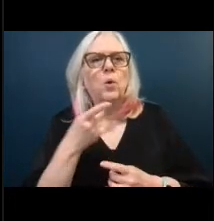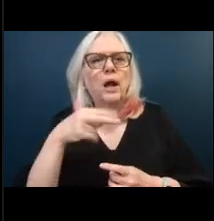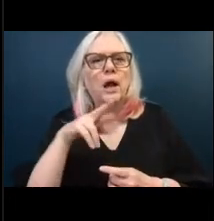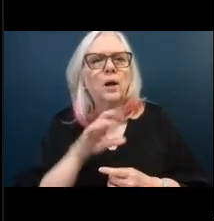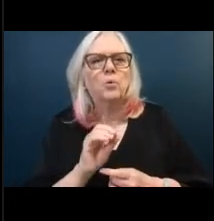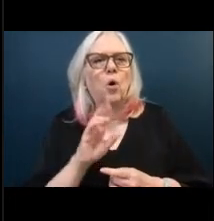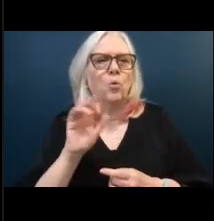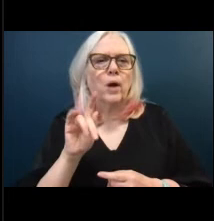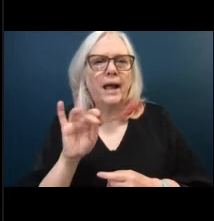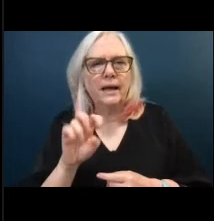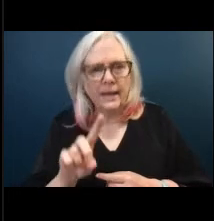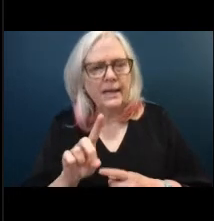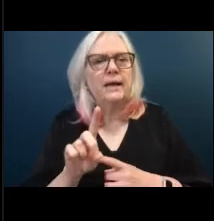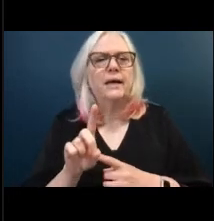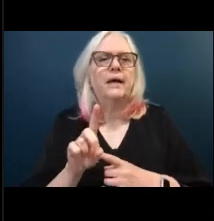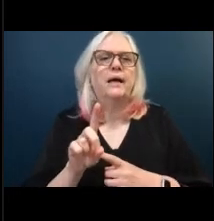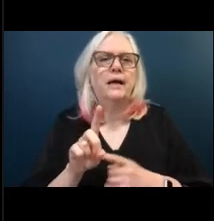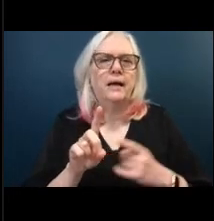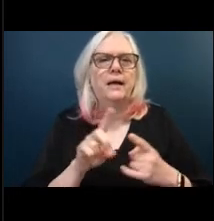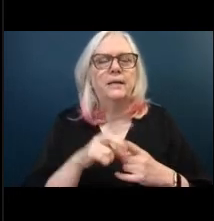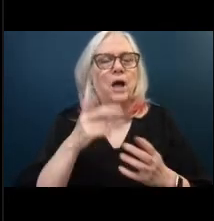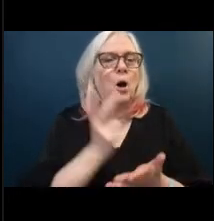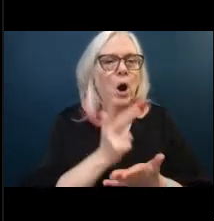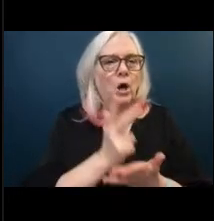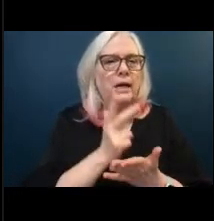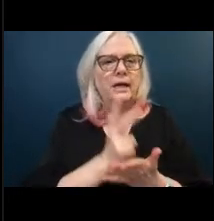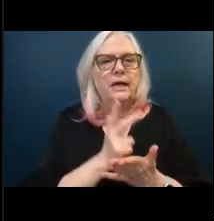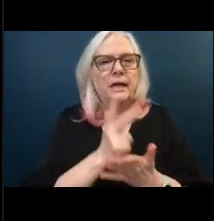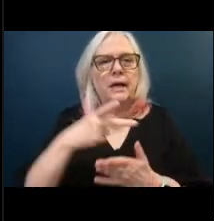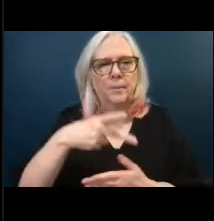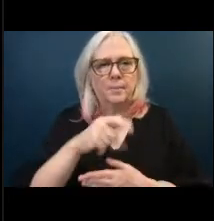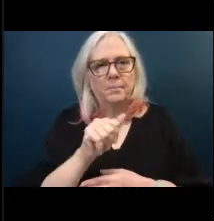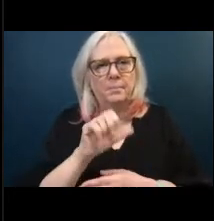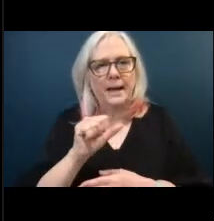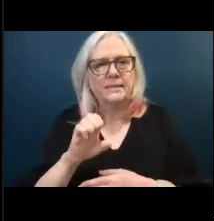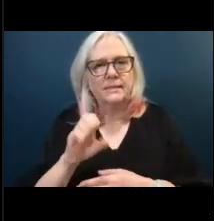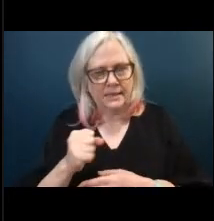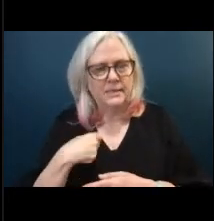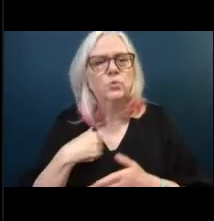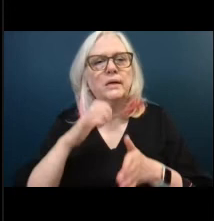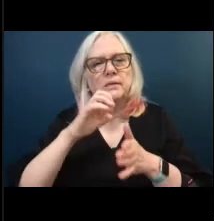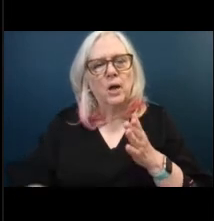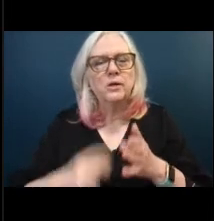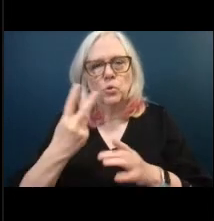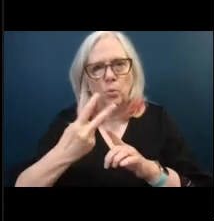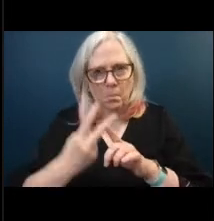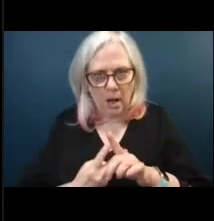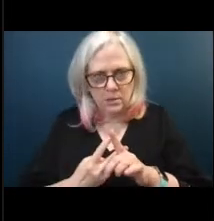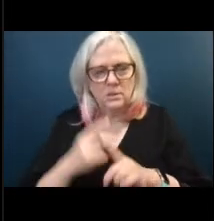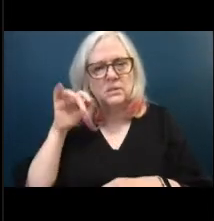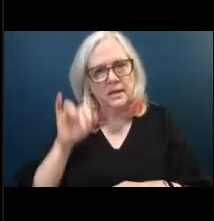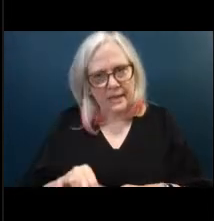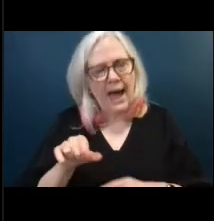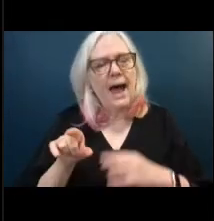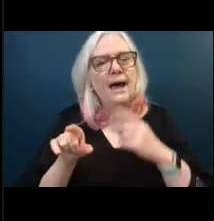rates for the parking passes by two we subtracted the two months that the ramp will be closed so the patrons that already have